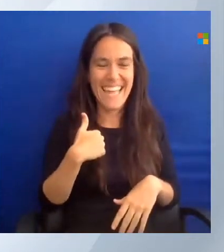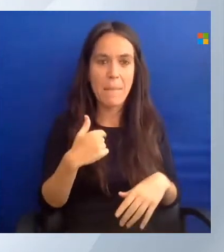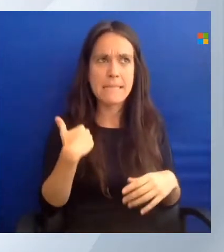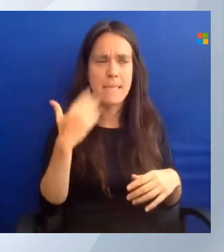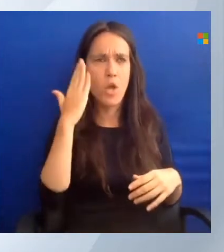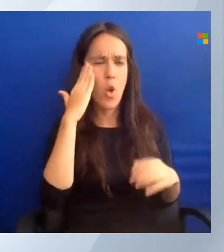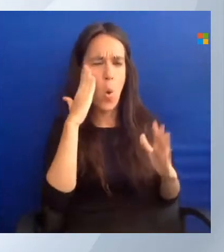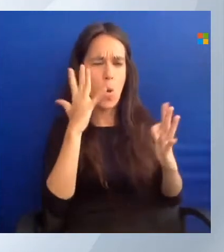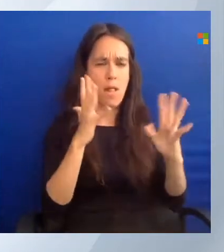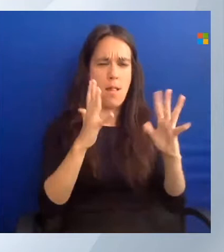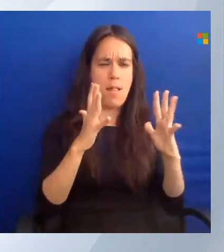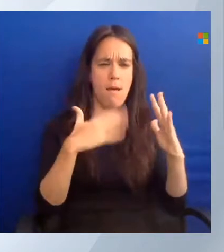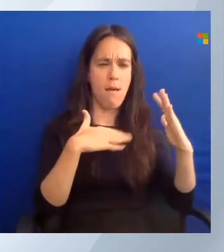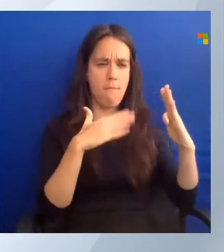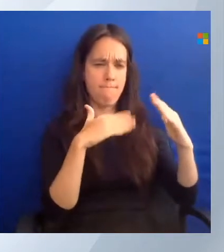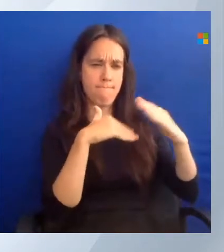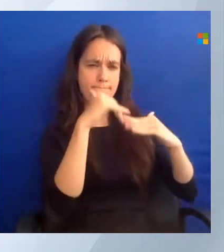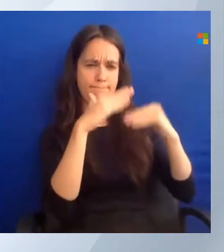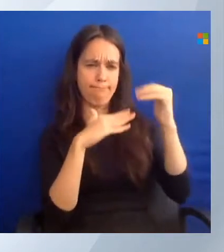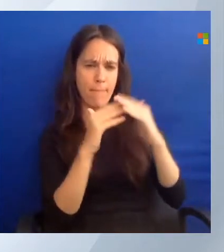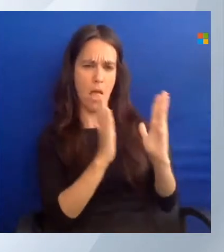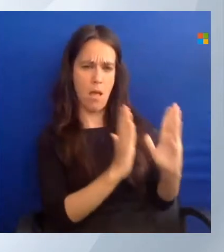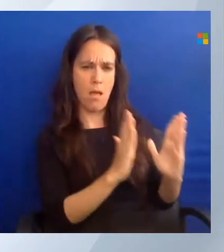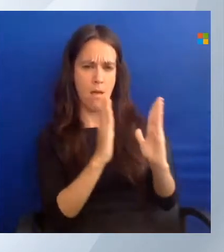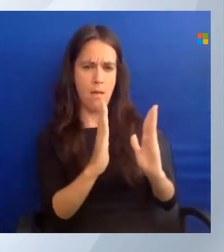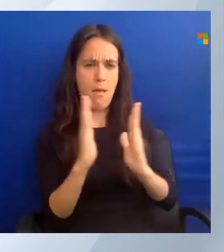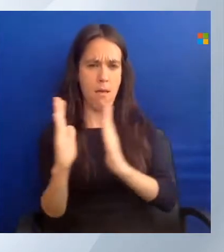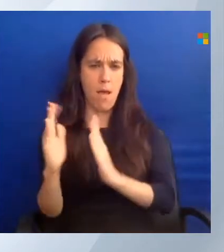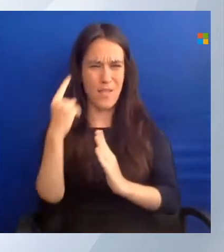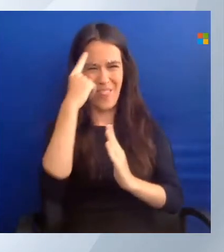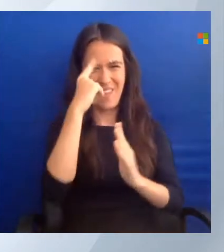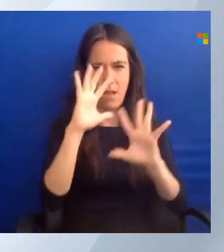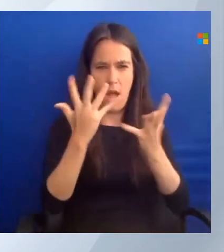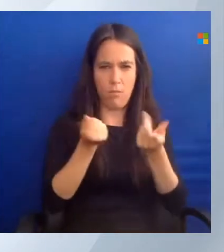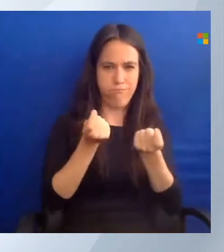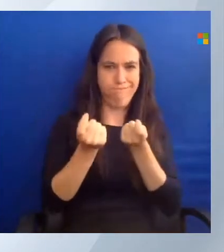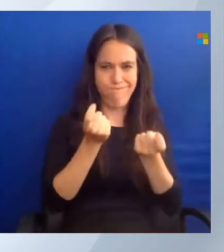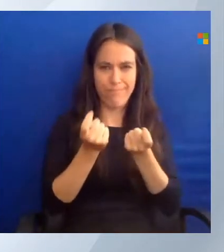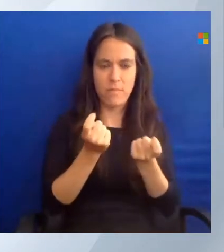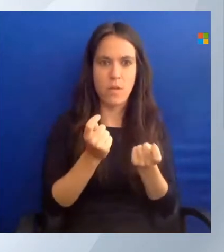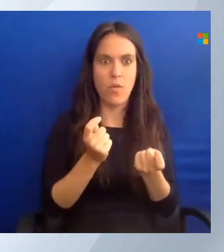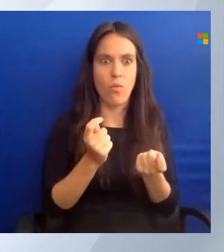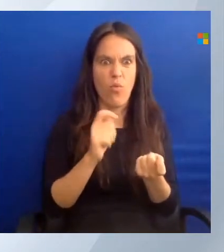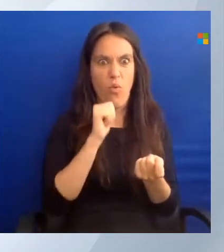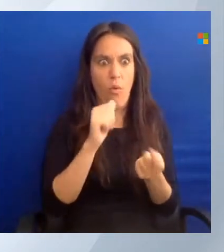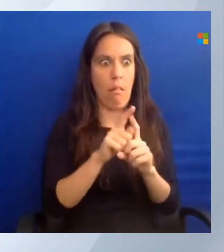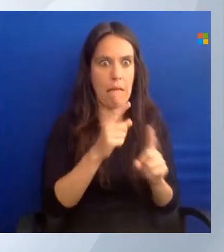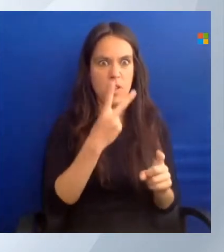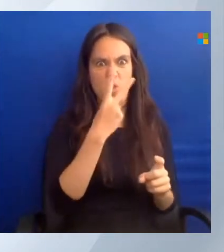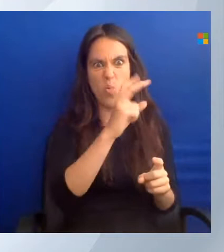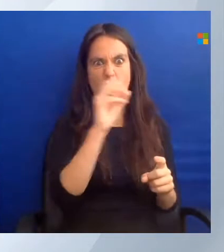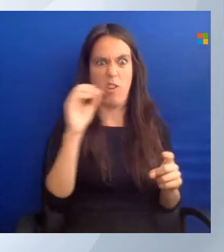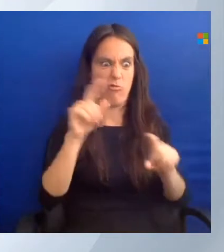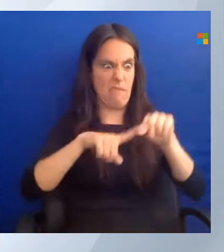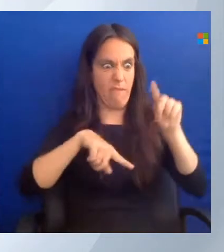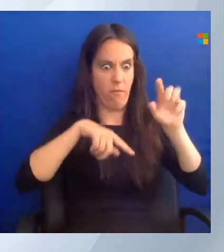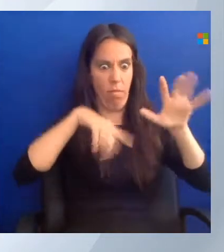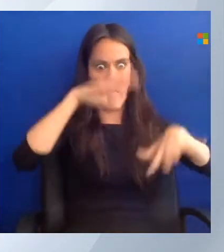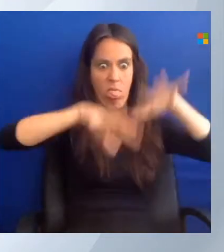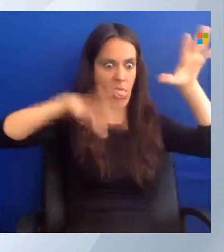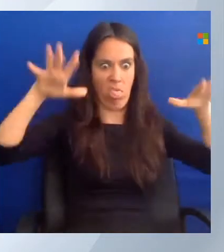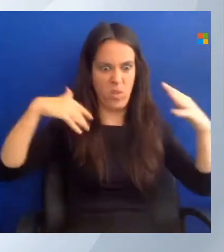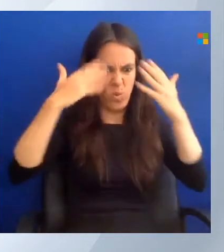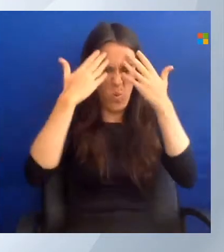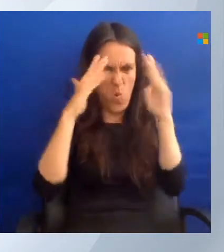that is available. Instead of just having 200 different resources that you need to work with. There is some structure